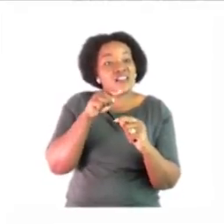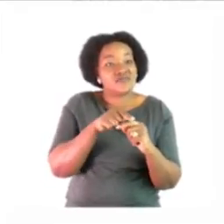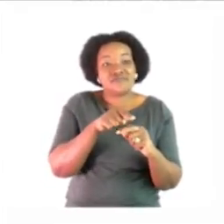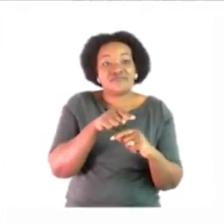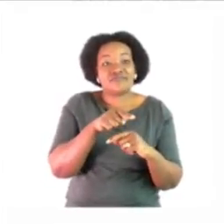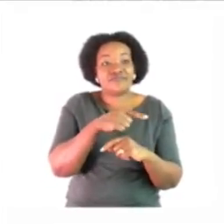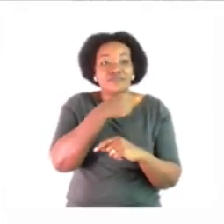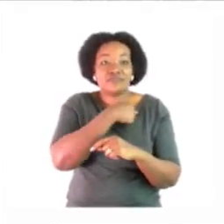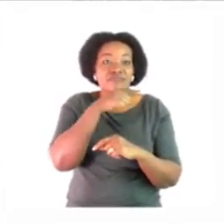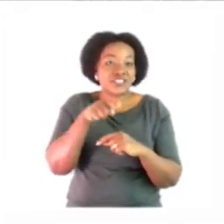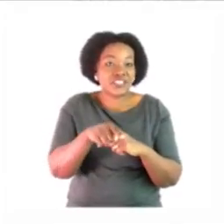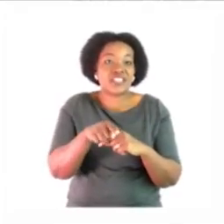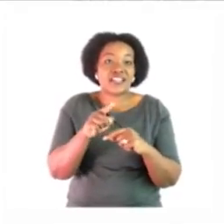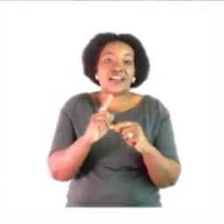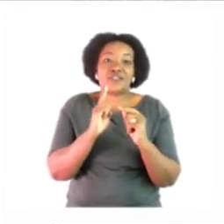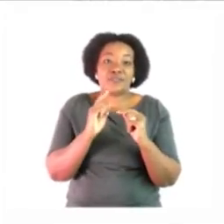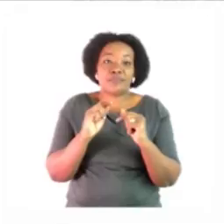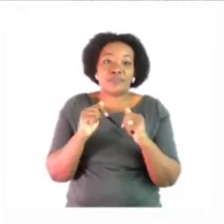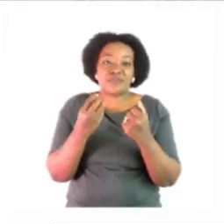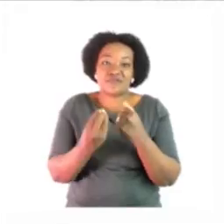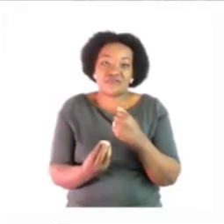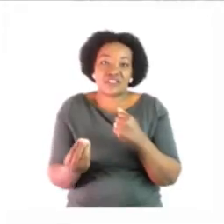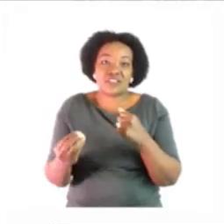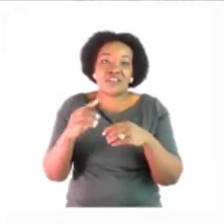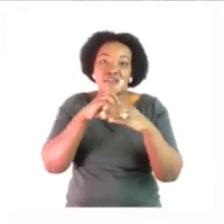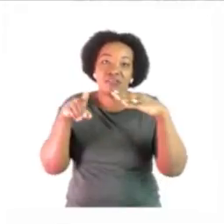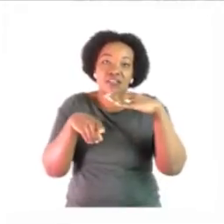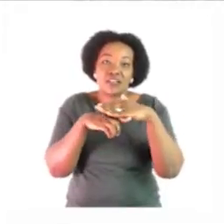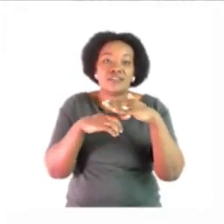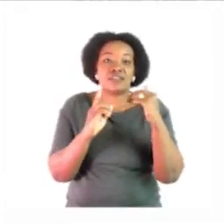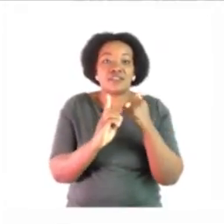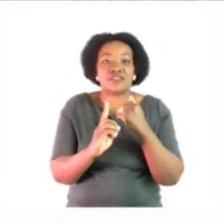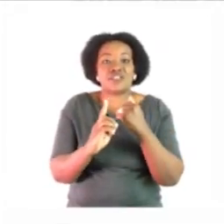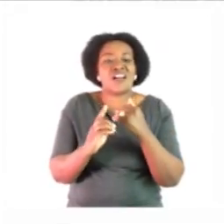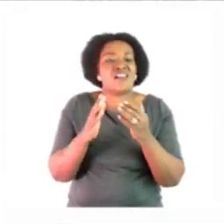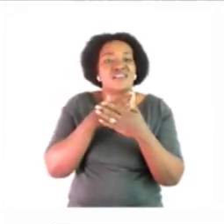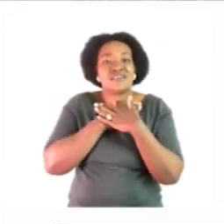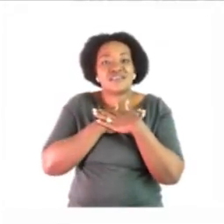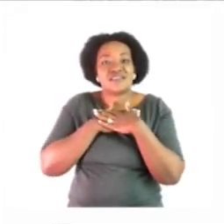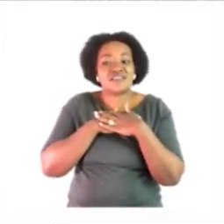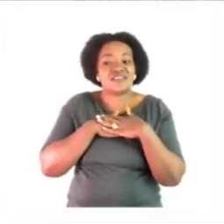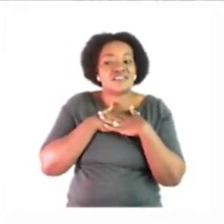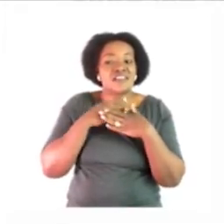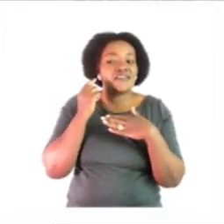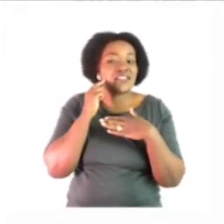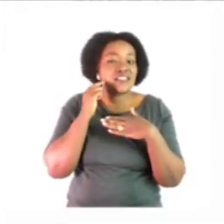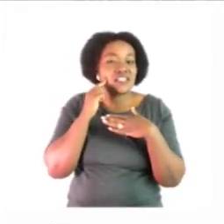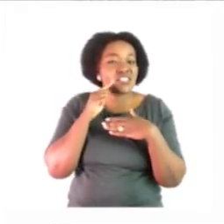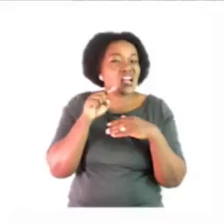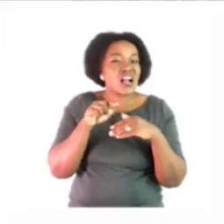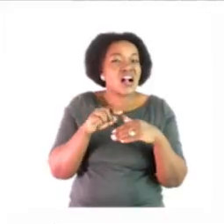she is a primary school teacher she loves english at home